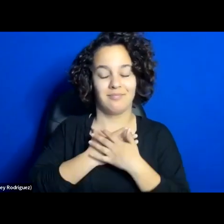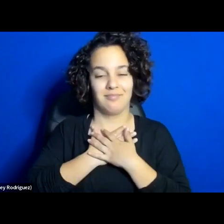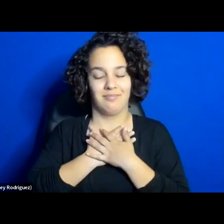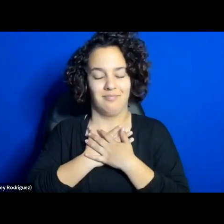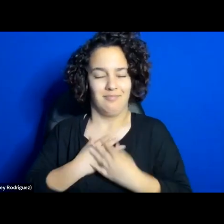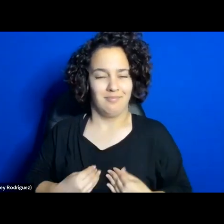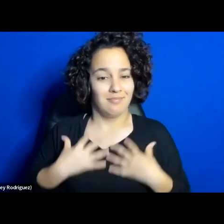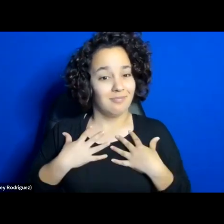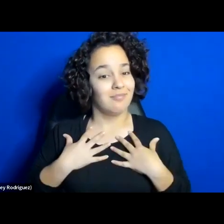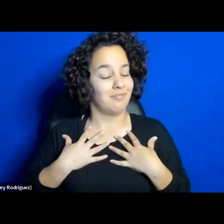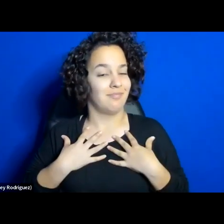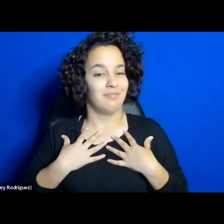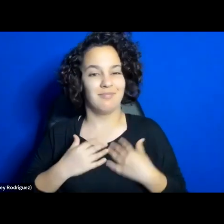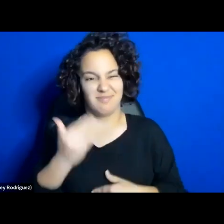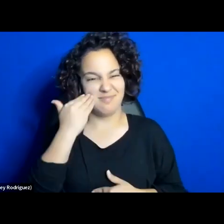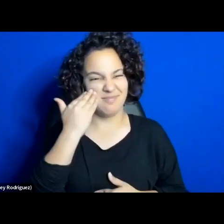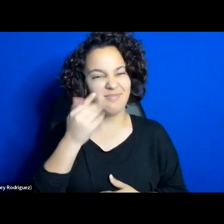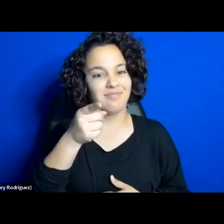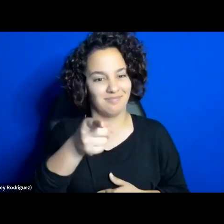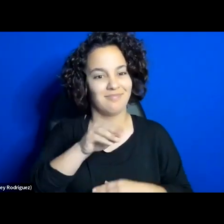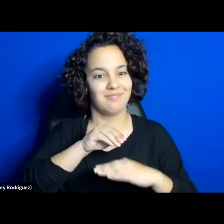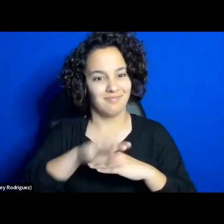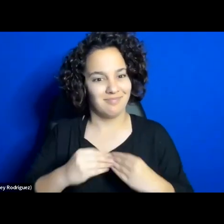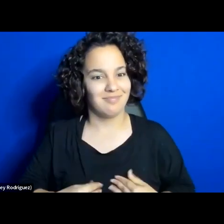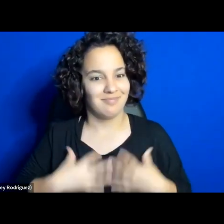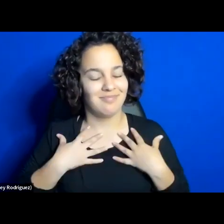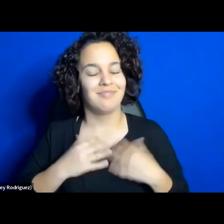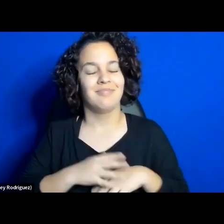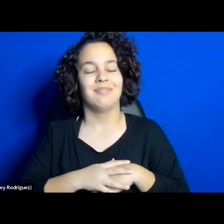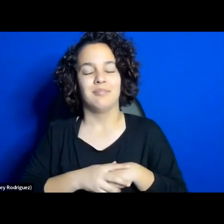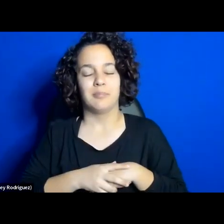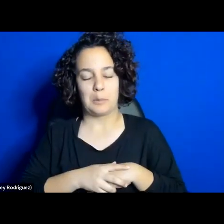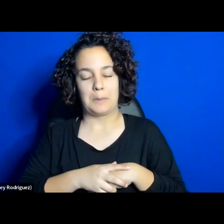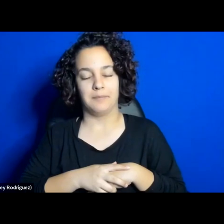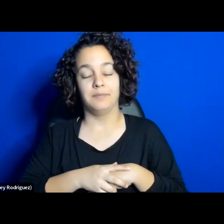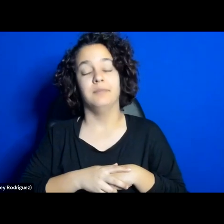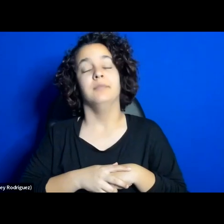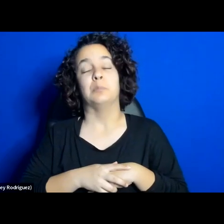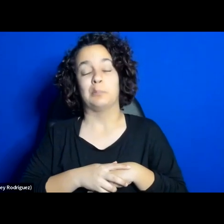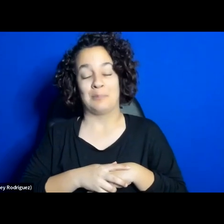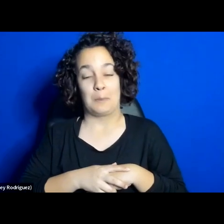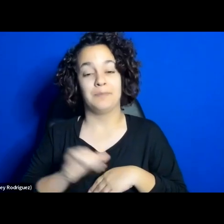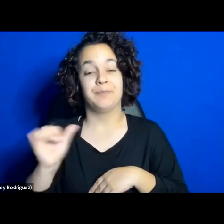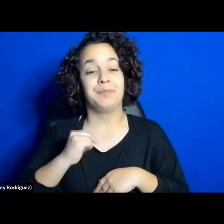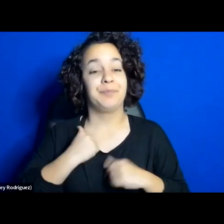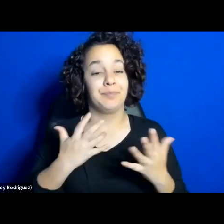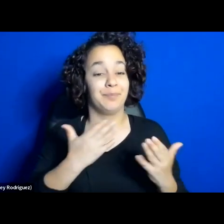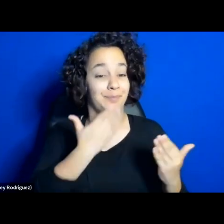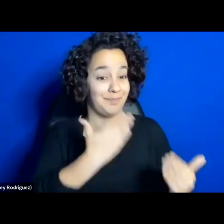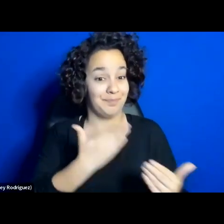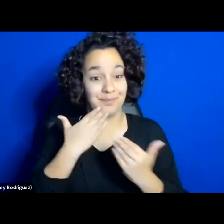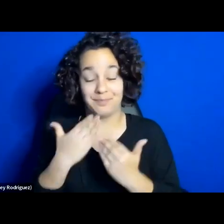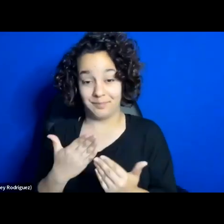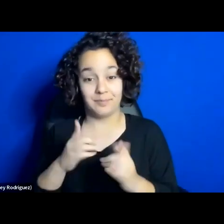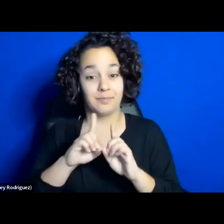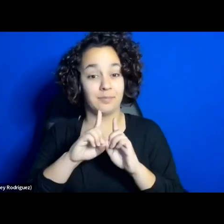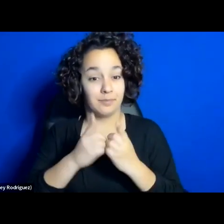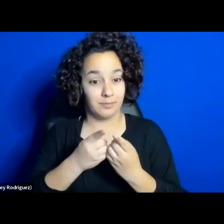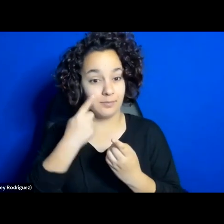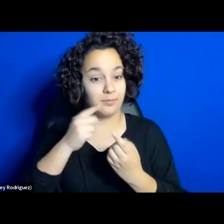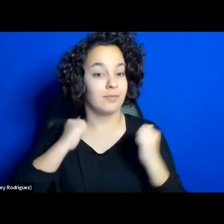Marjan. I'm sure she will forgive me for that. I would also like to thank the Department of Theatre,